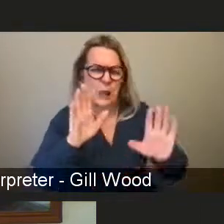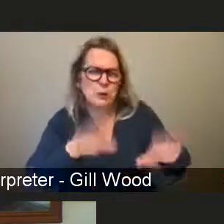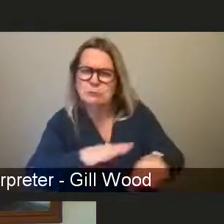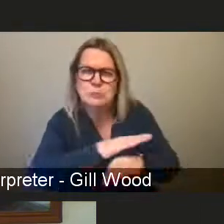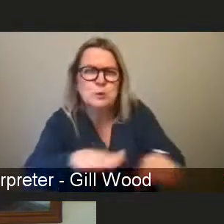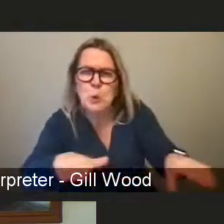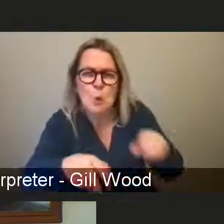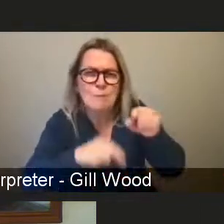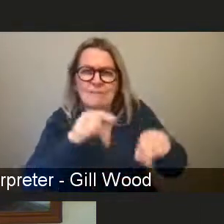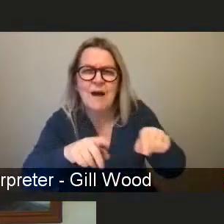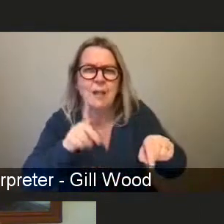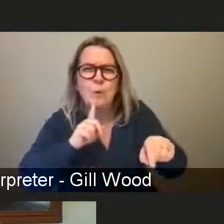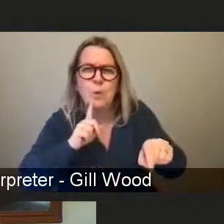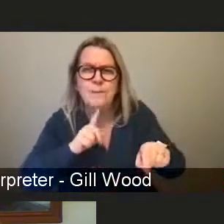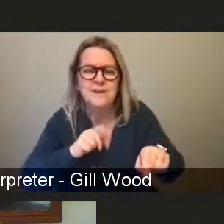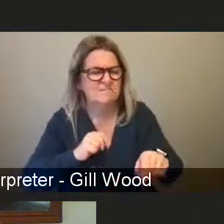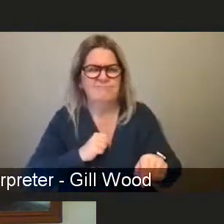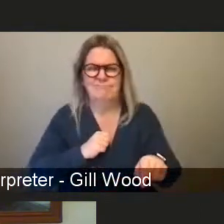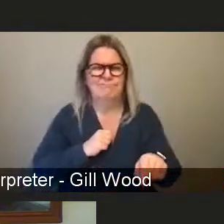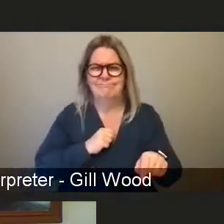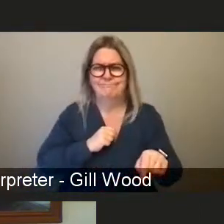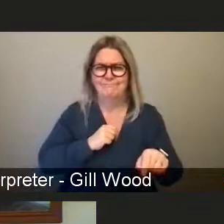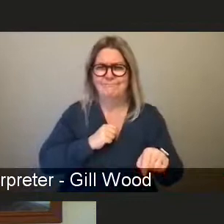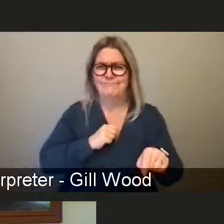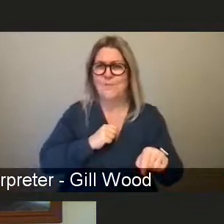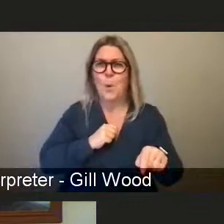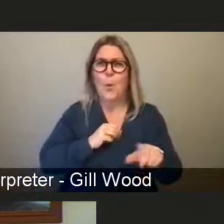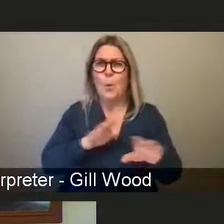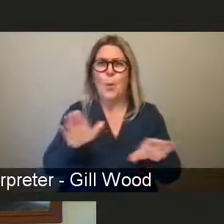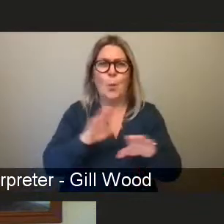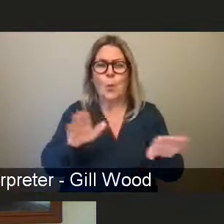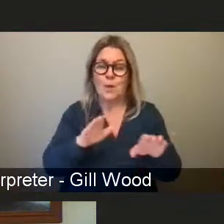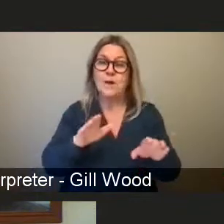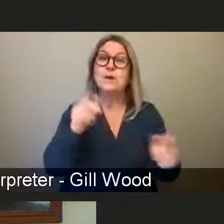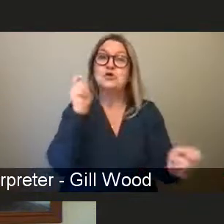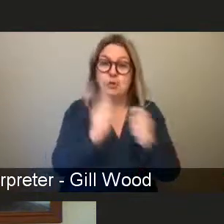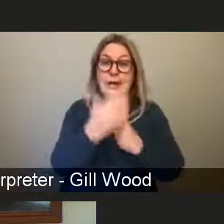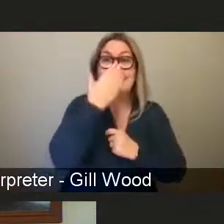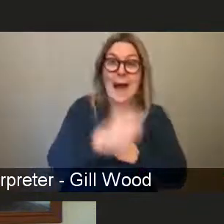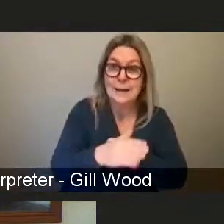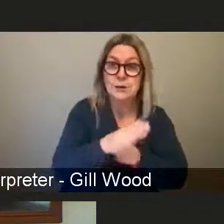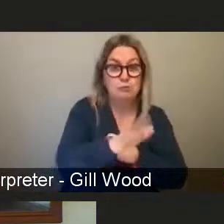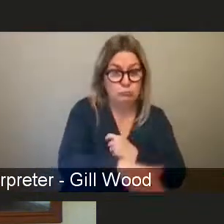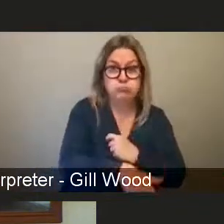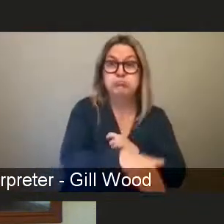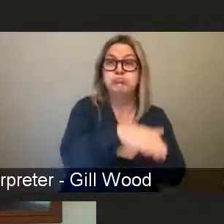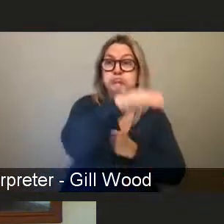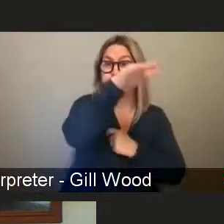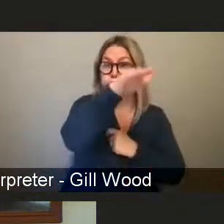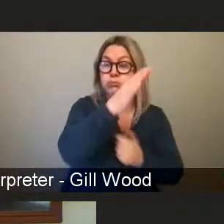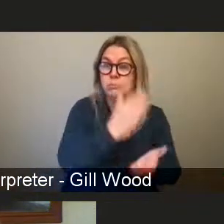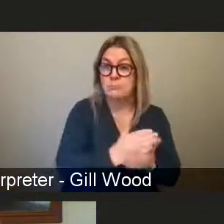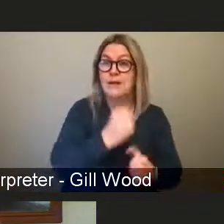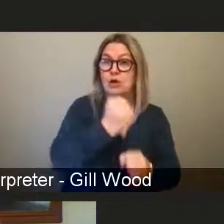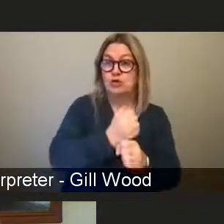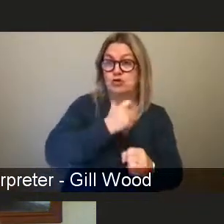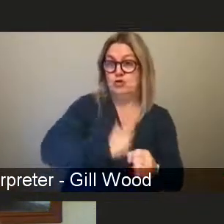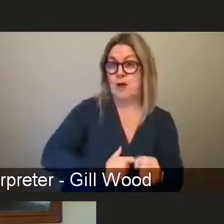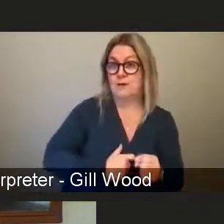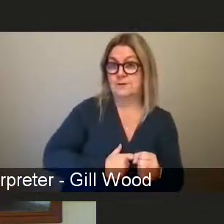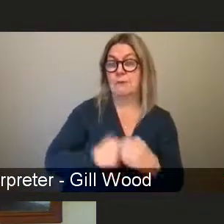know, it's about changing people's attitudes about gender roles. And finally, in terms of Julie's,